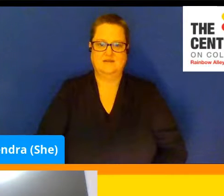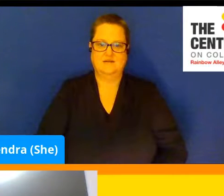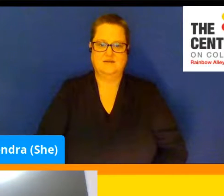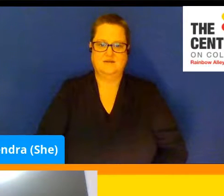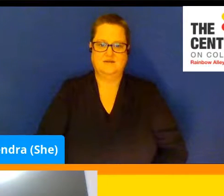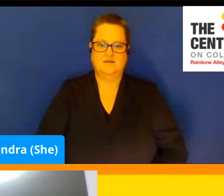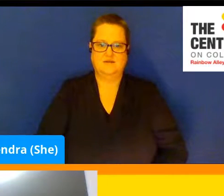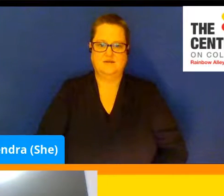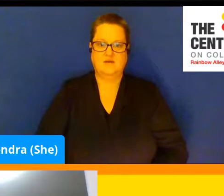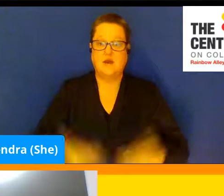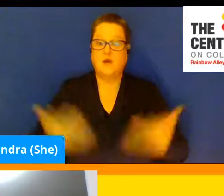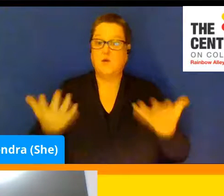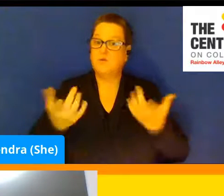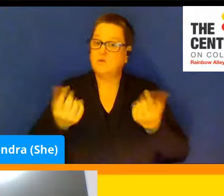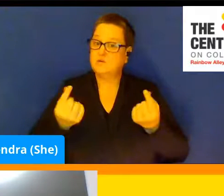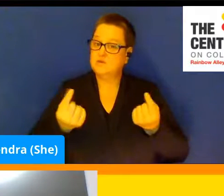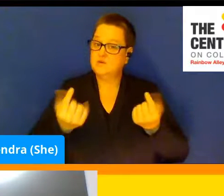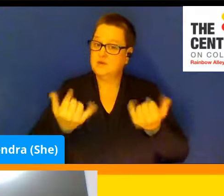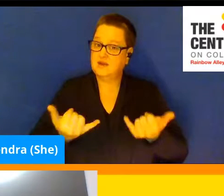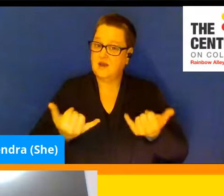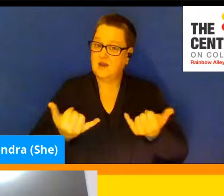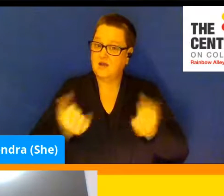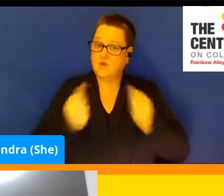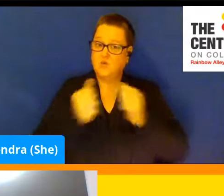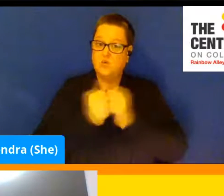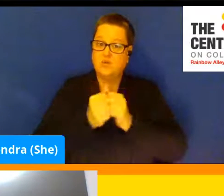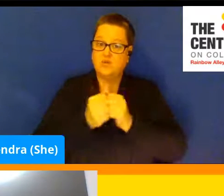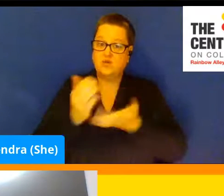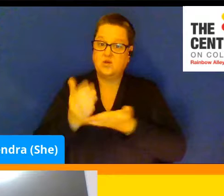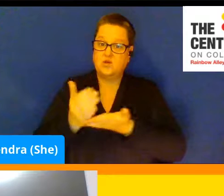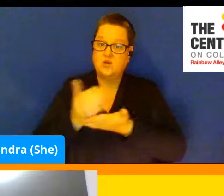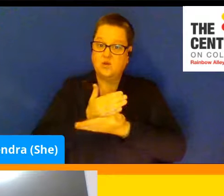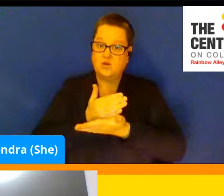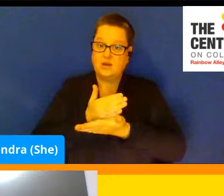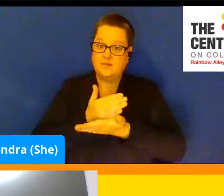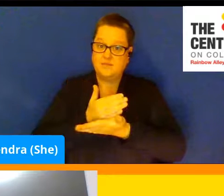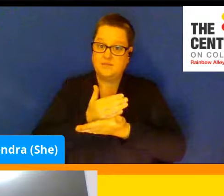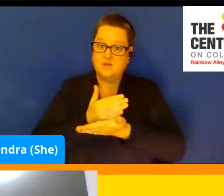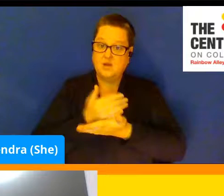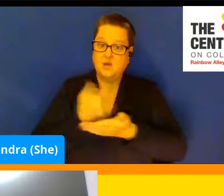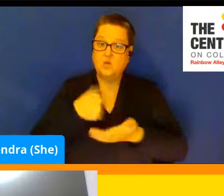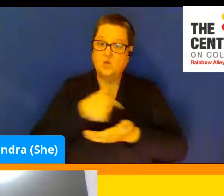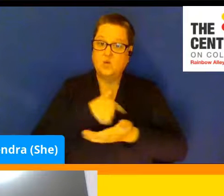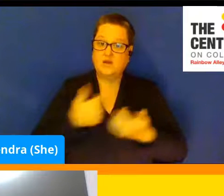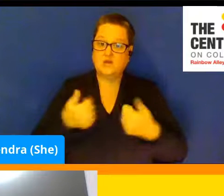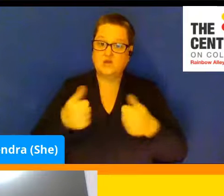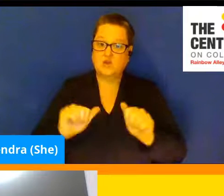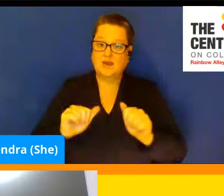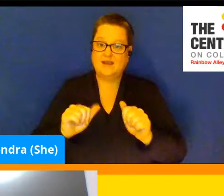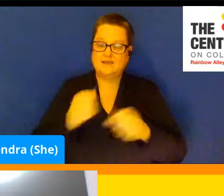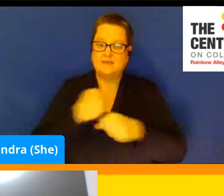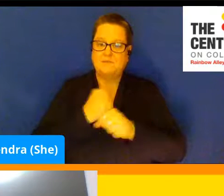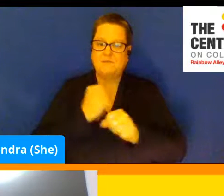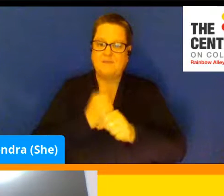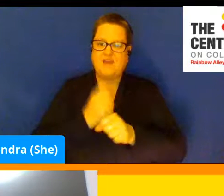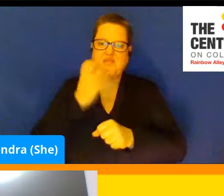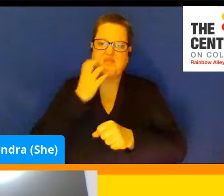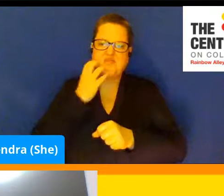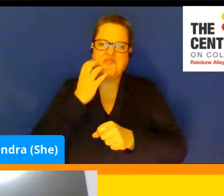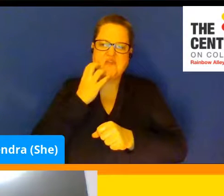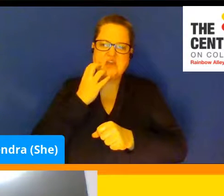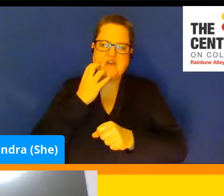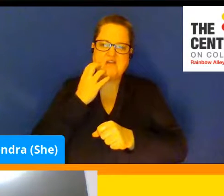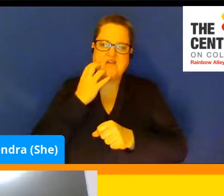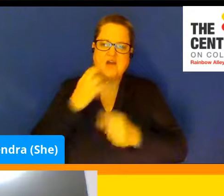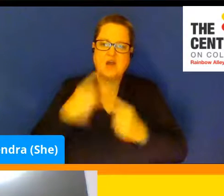And what we're doing now with the cream is we're trying to get it to thicken. And once it thickens